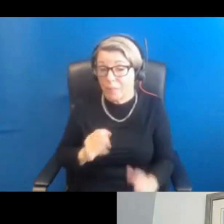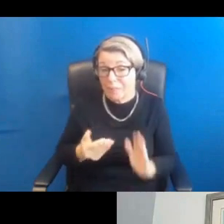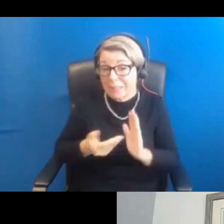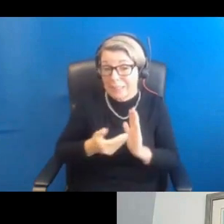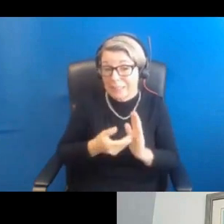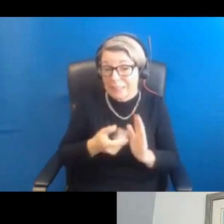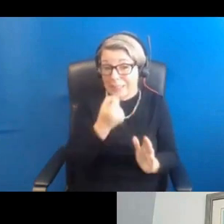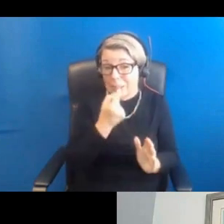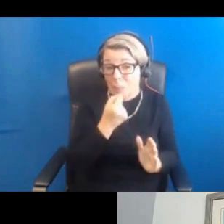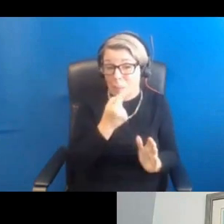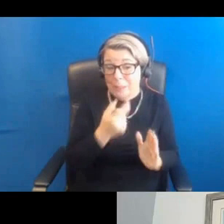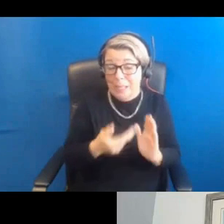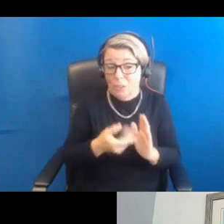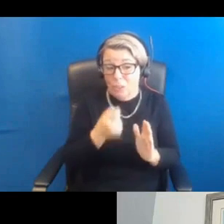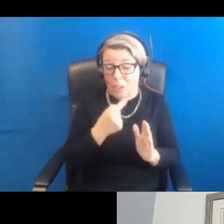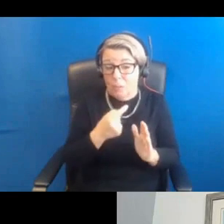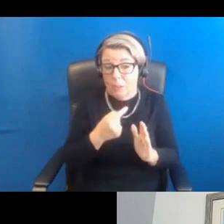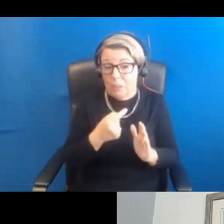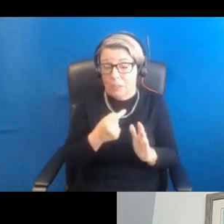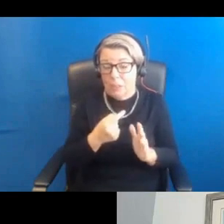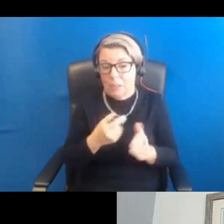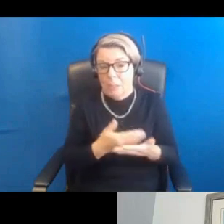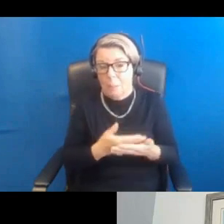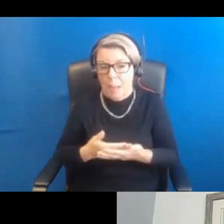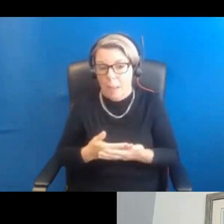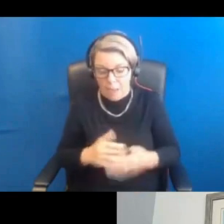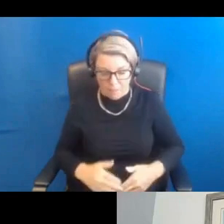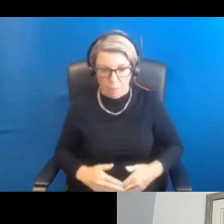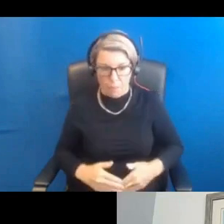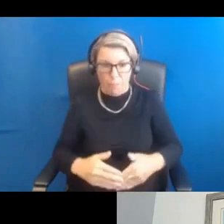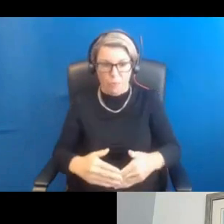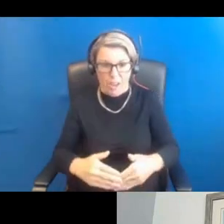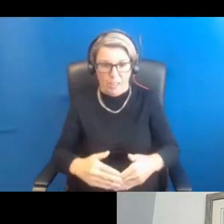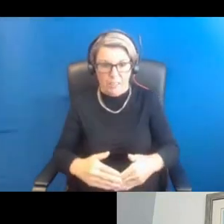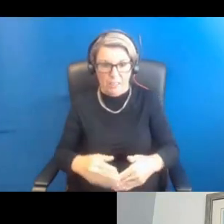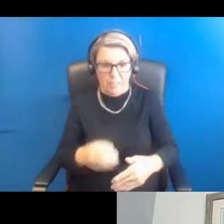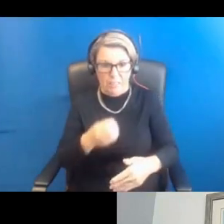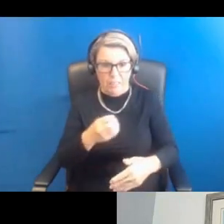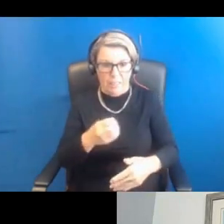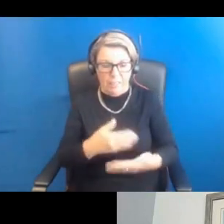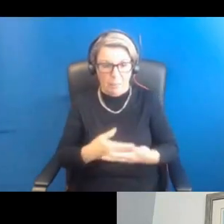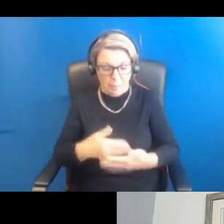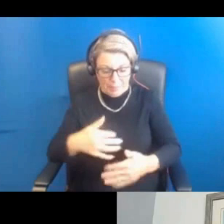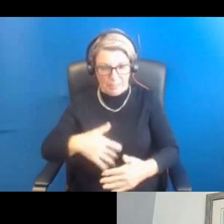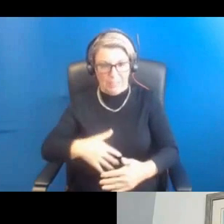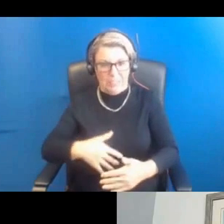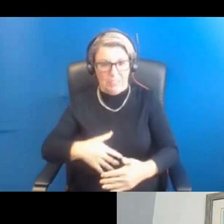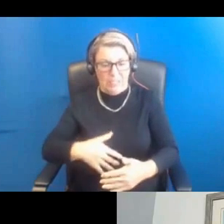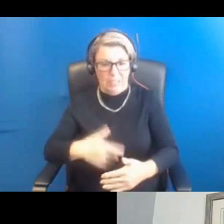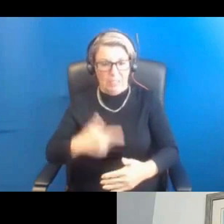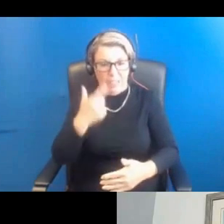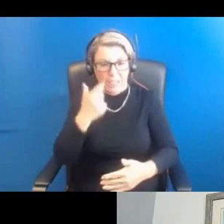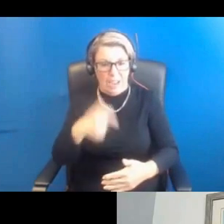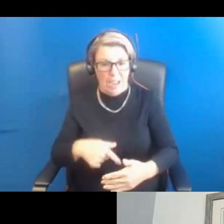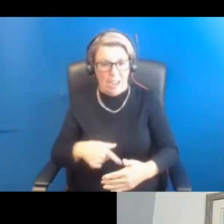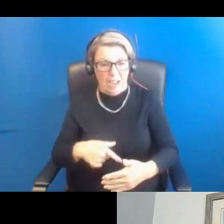does the fetus receive some of this? And would that help to reduce in future daughters, for example,